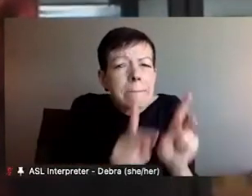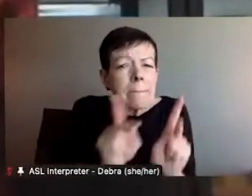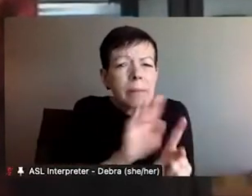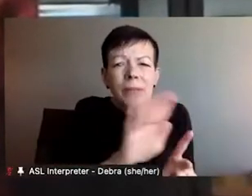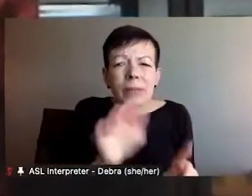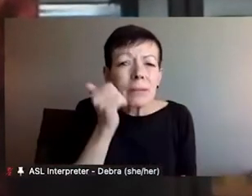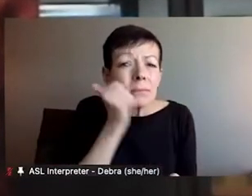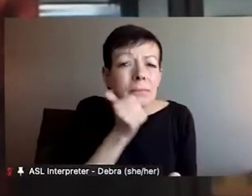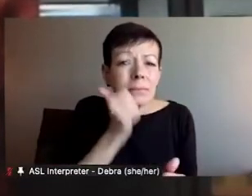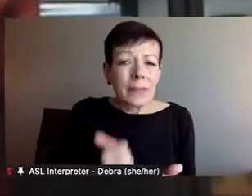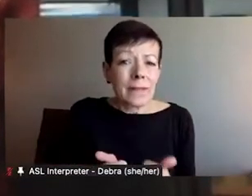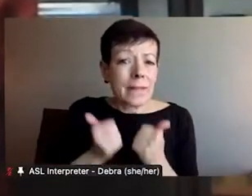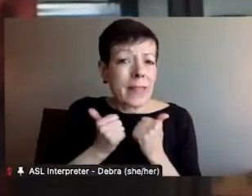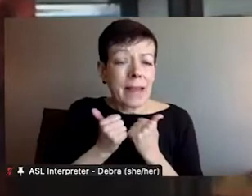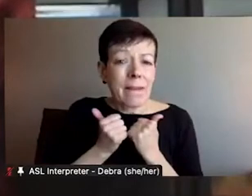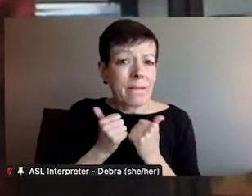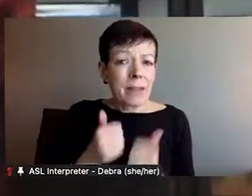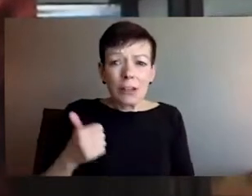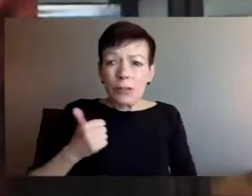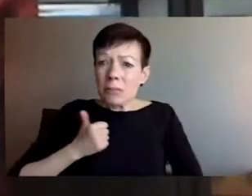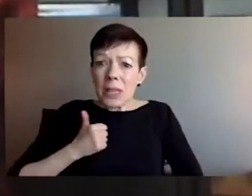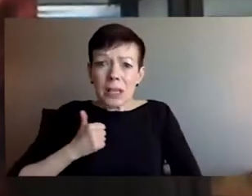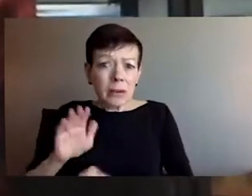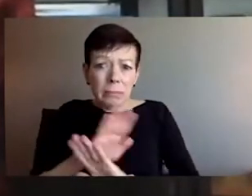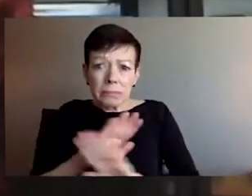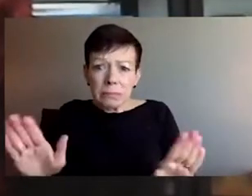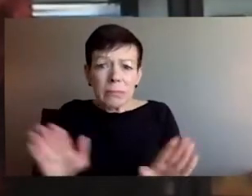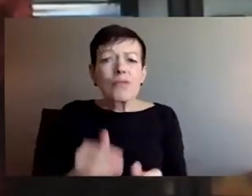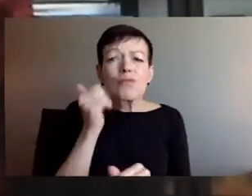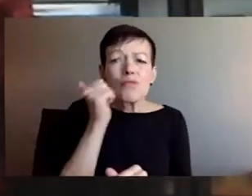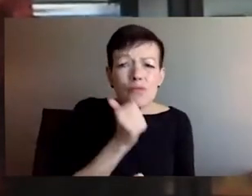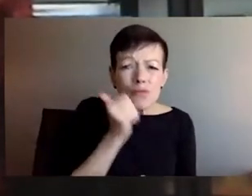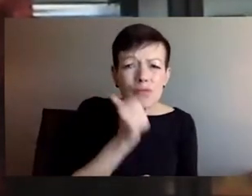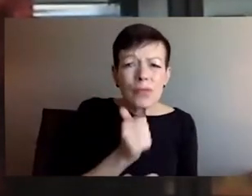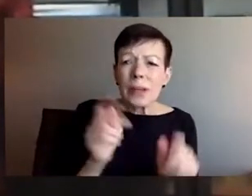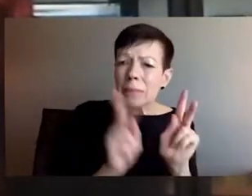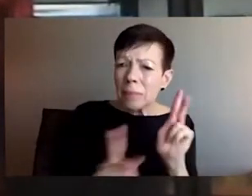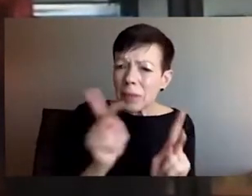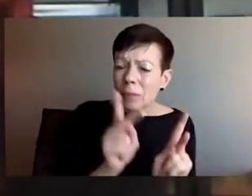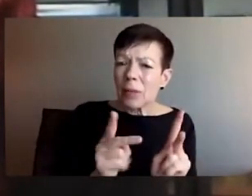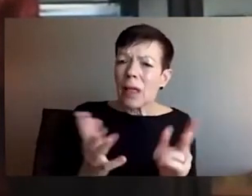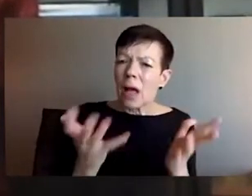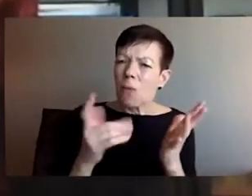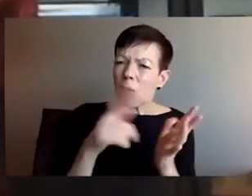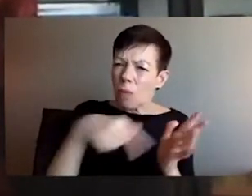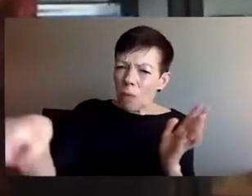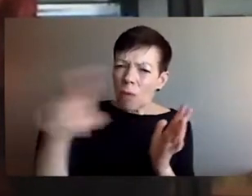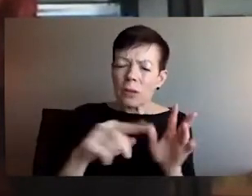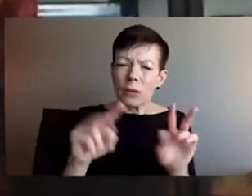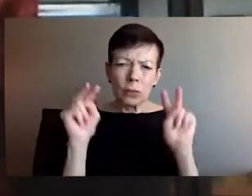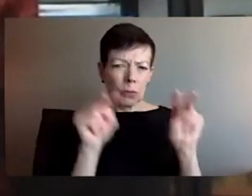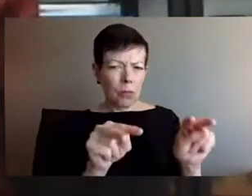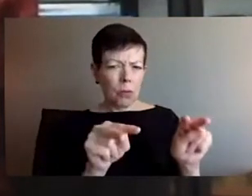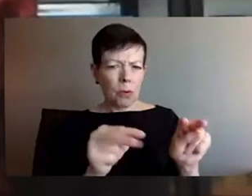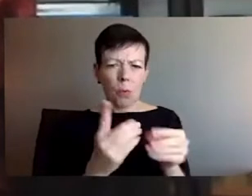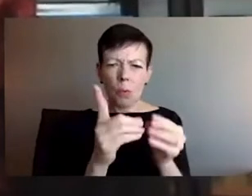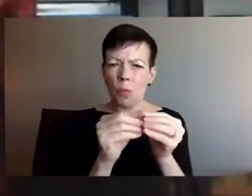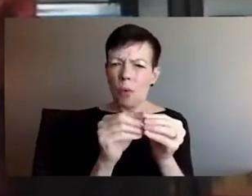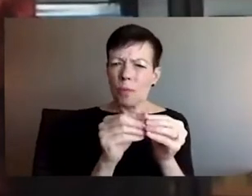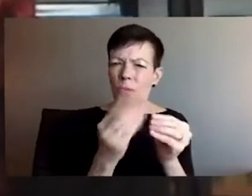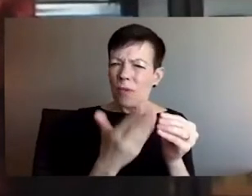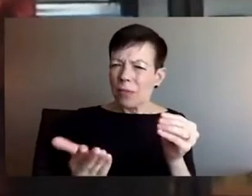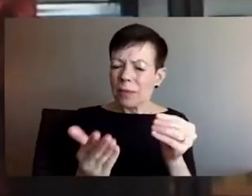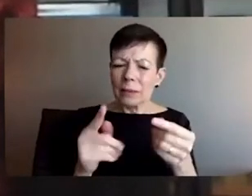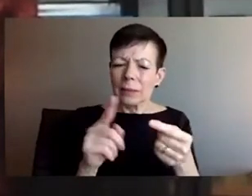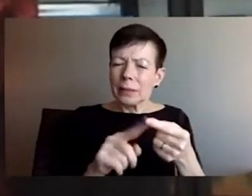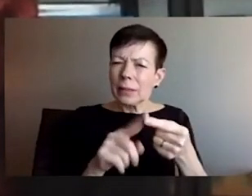Also, in addition to calling attention to the way in which the occupying army has destroyed